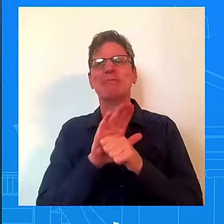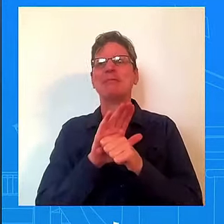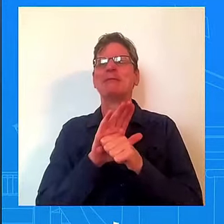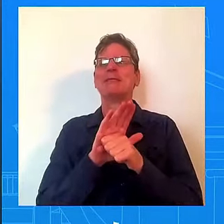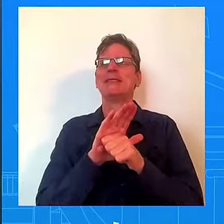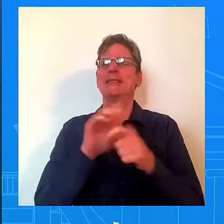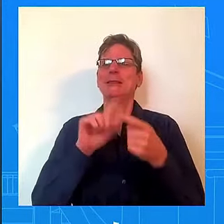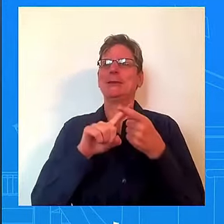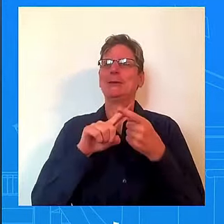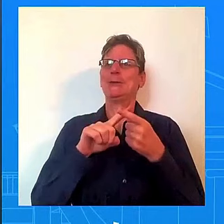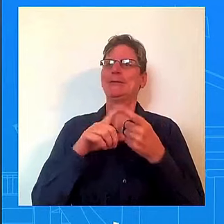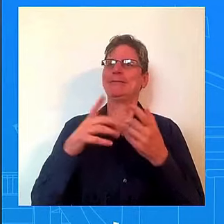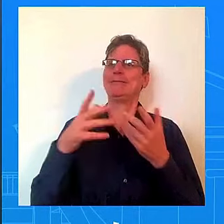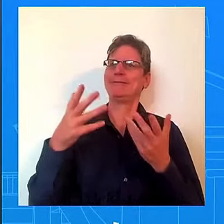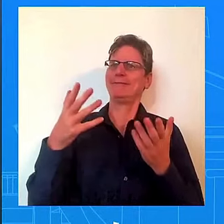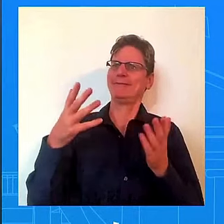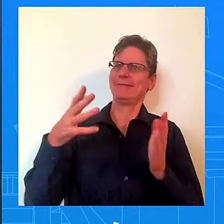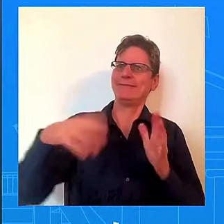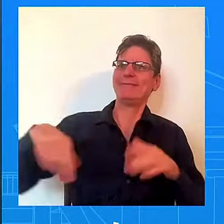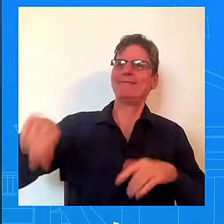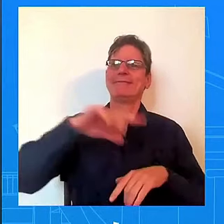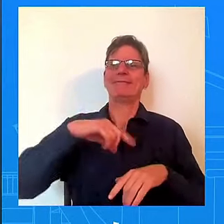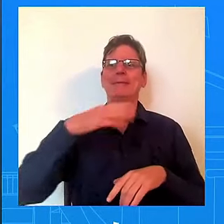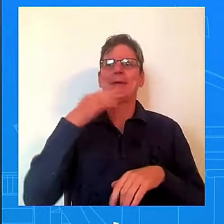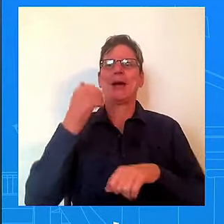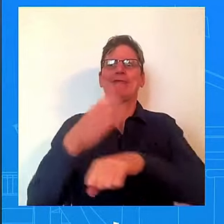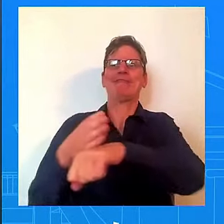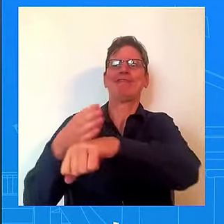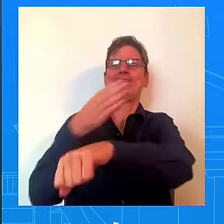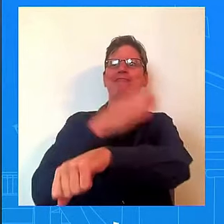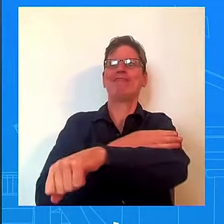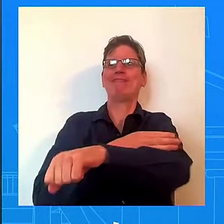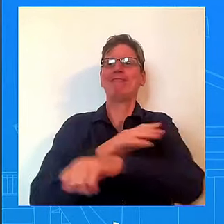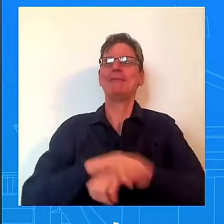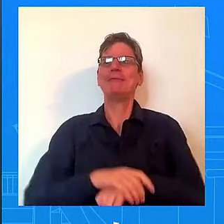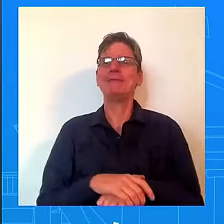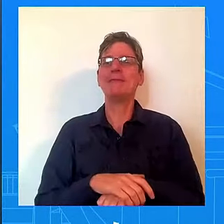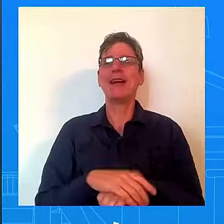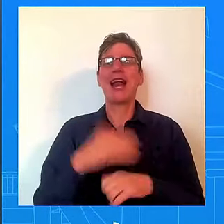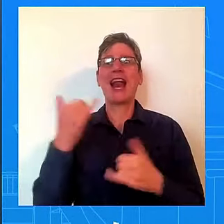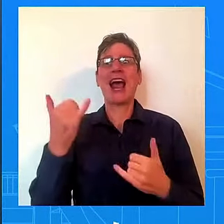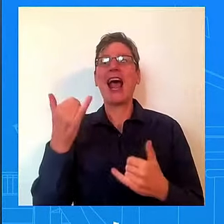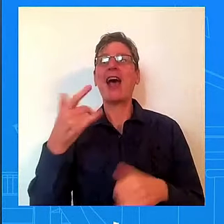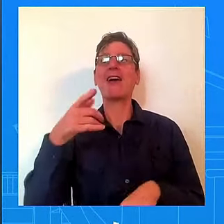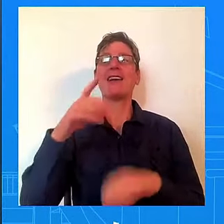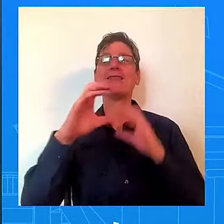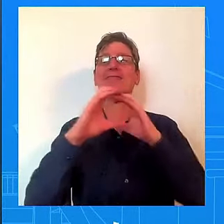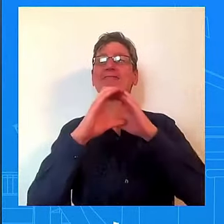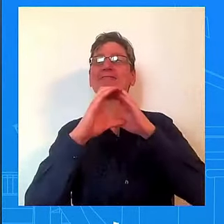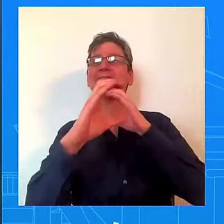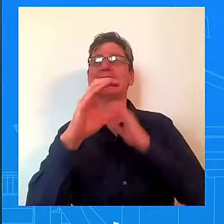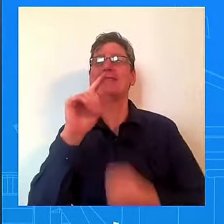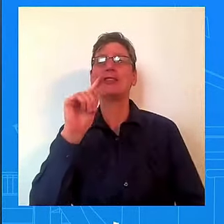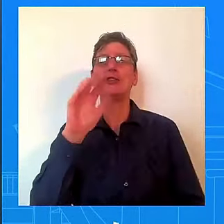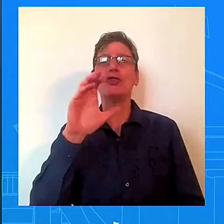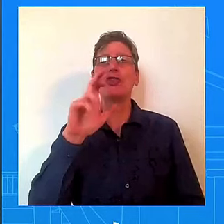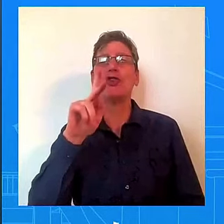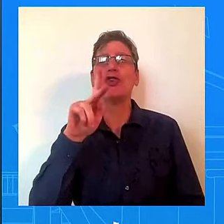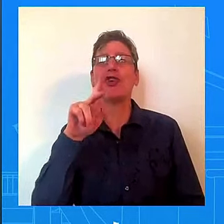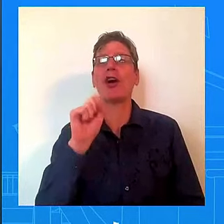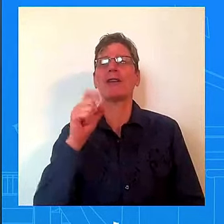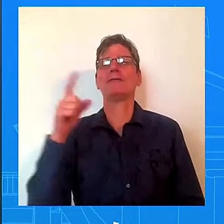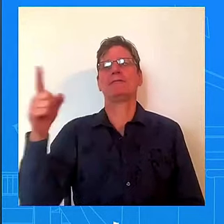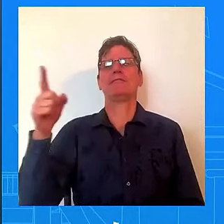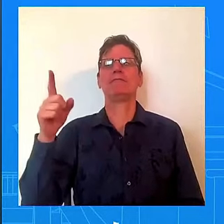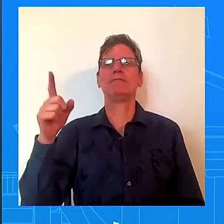investments, is retooling to produce clean energy trucks. For instance, they are manufacturing electric